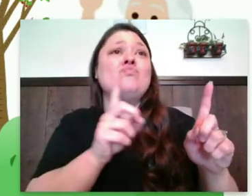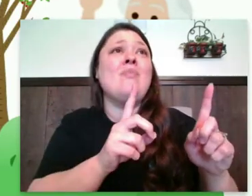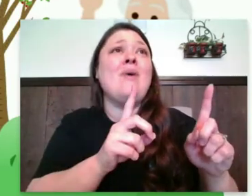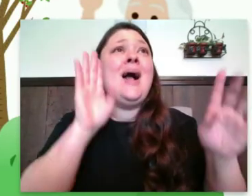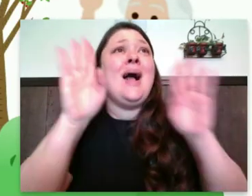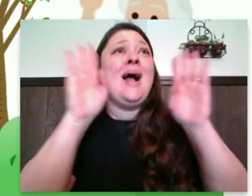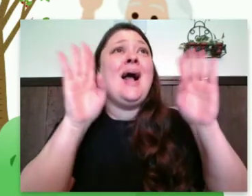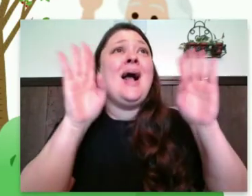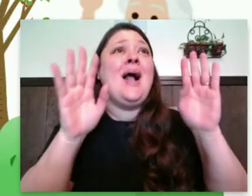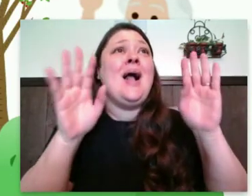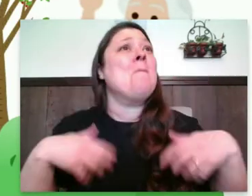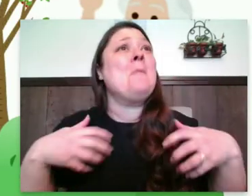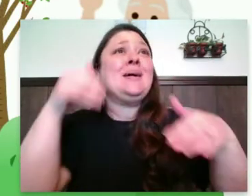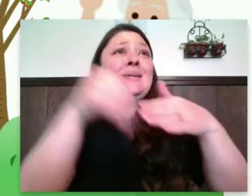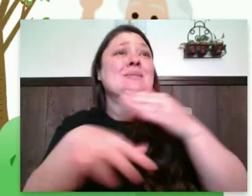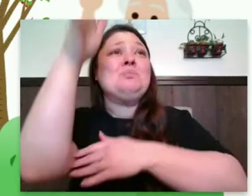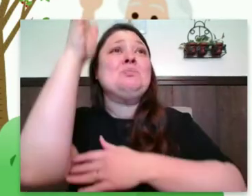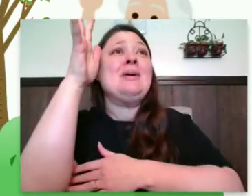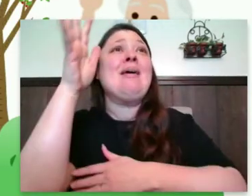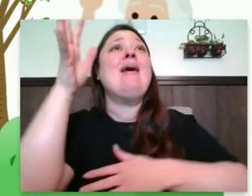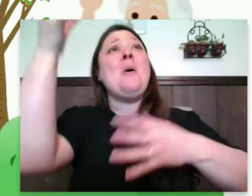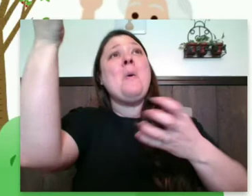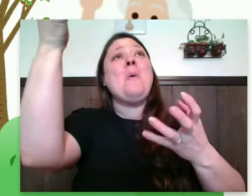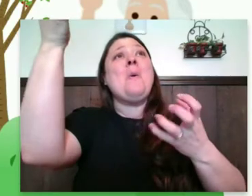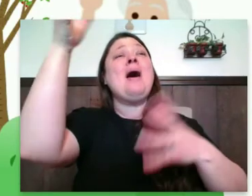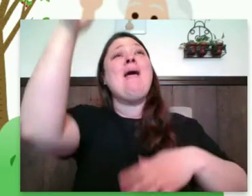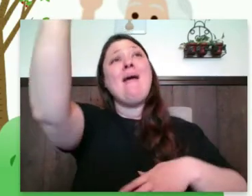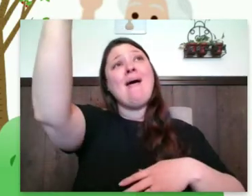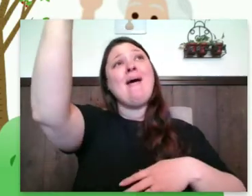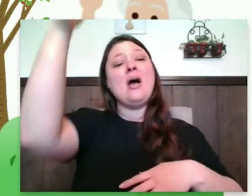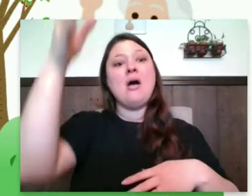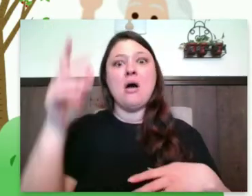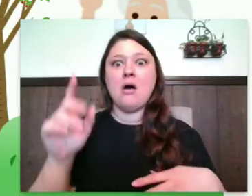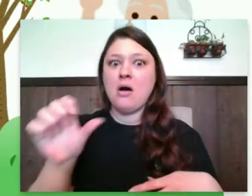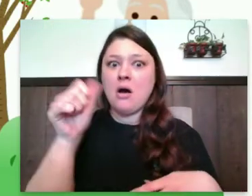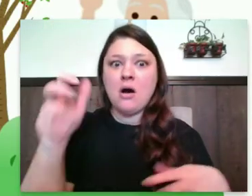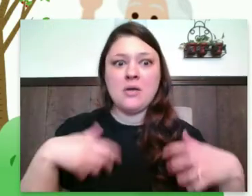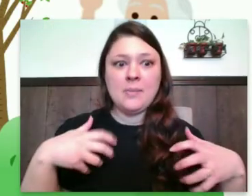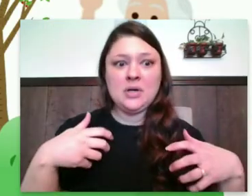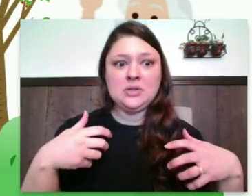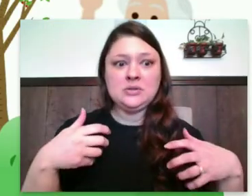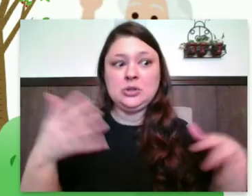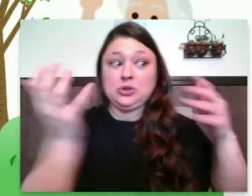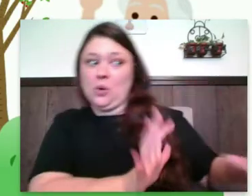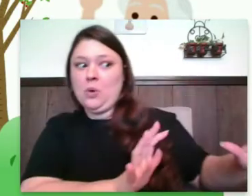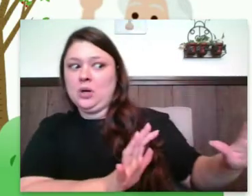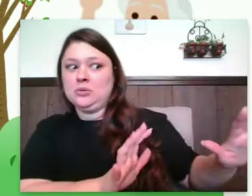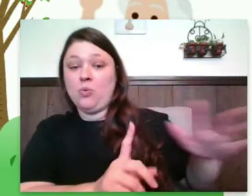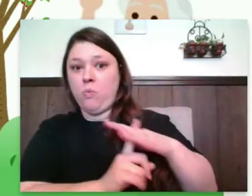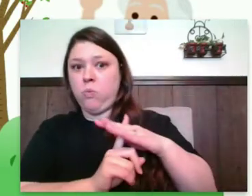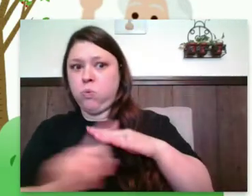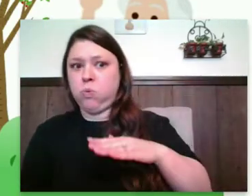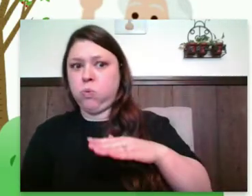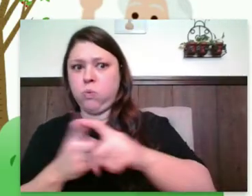He reached out a hand in greeting, but the others moved away without a backward glance.